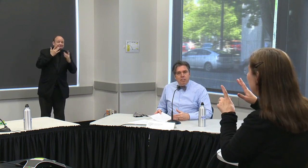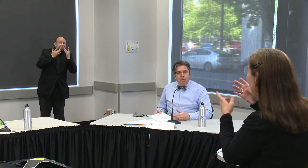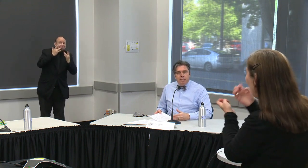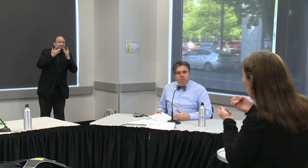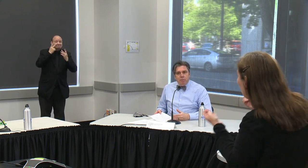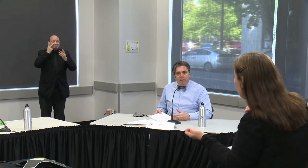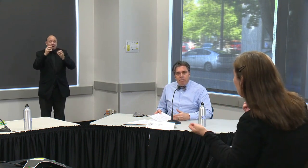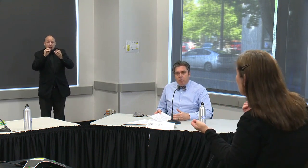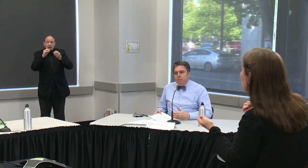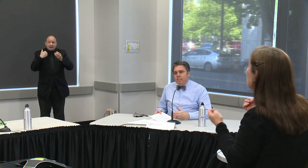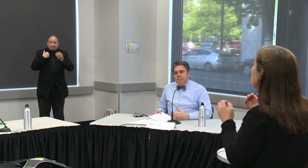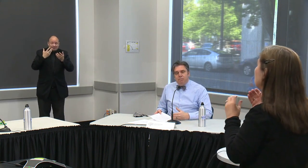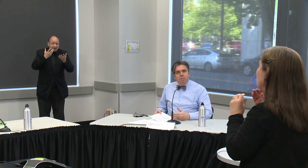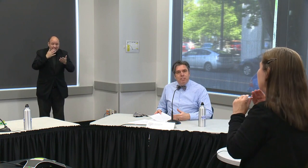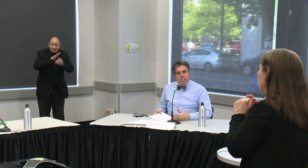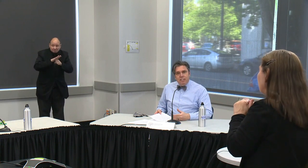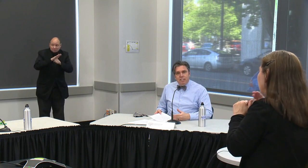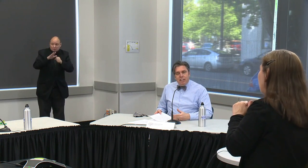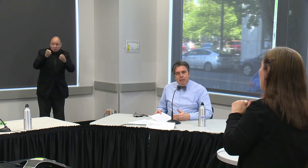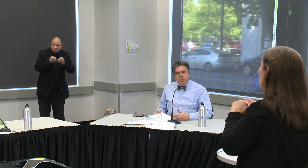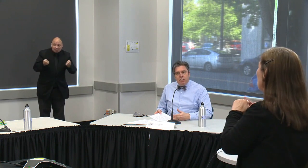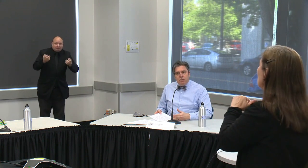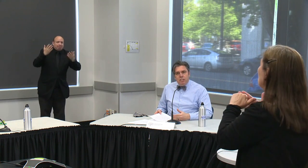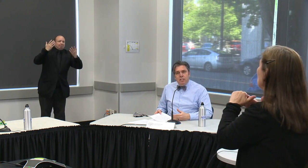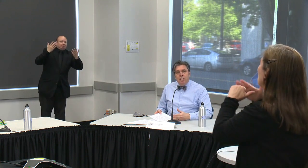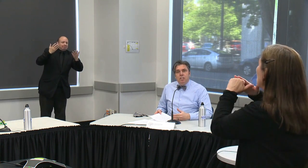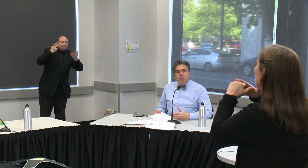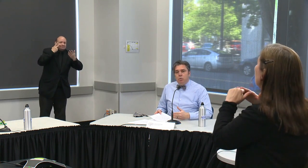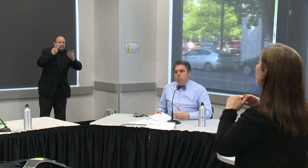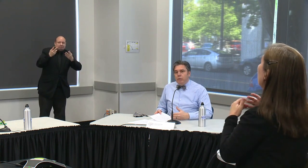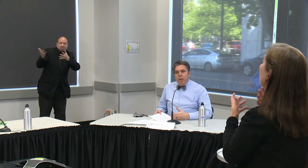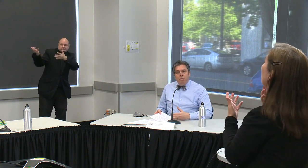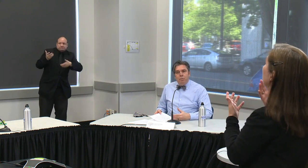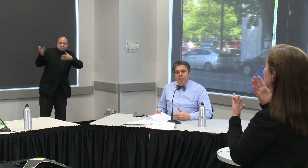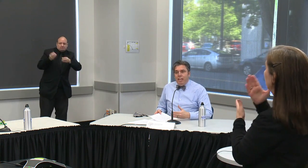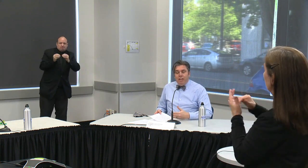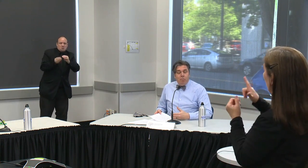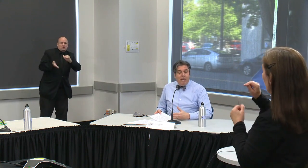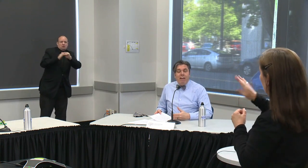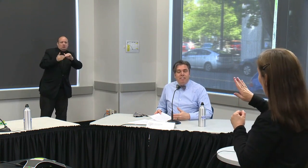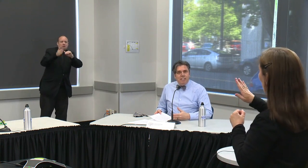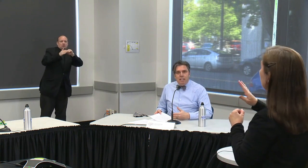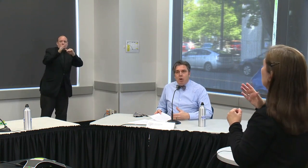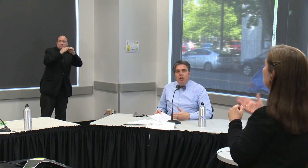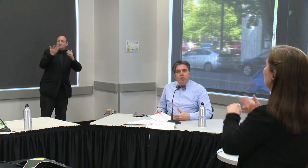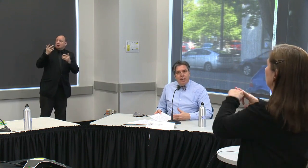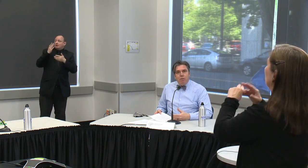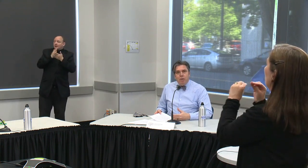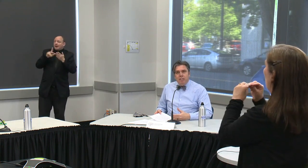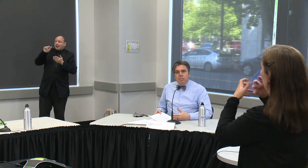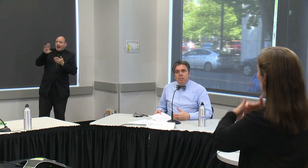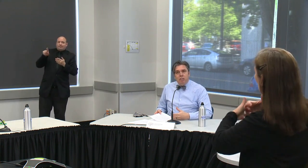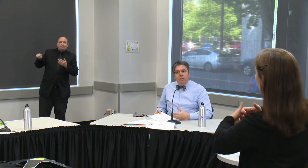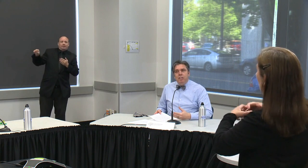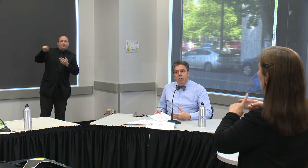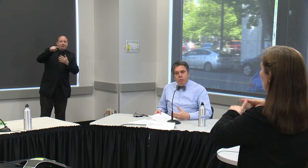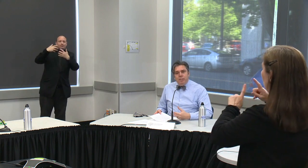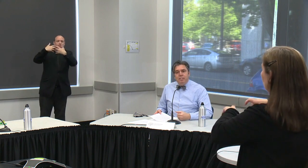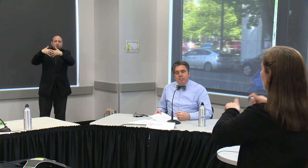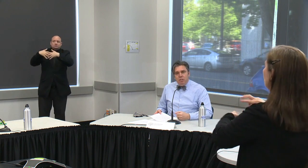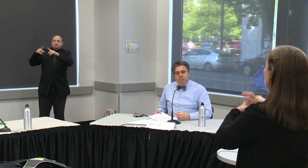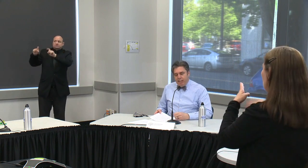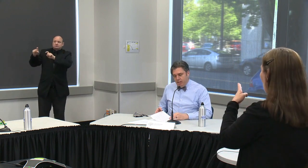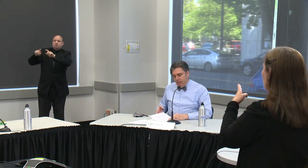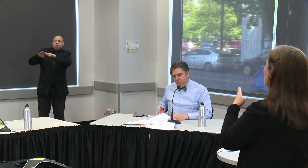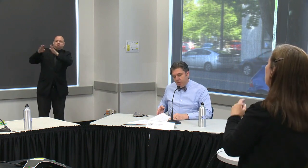we have multiple different platforms and different machines that labs are using so we hope and we haven't seen them all go down at once so that we know